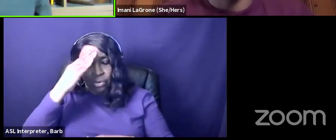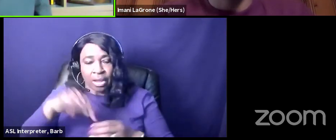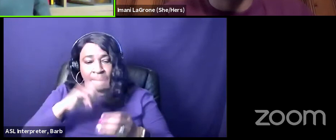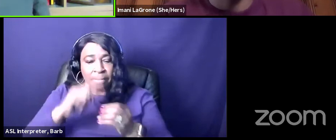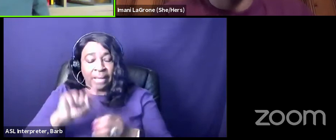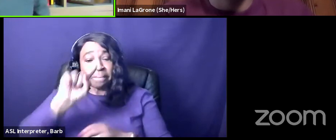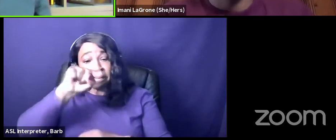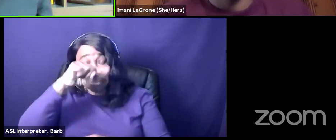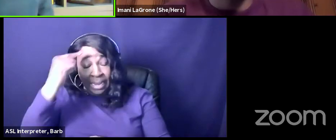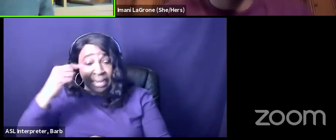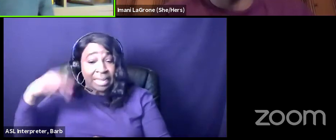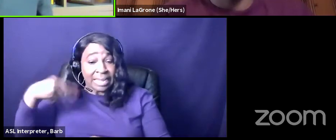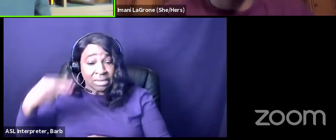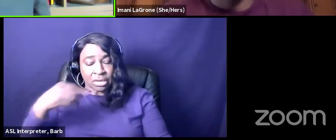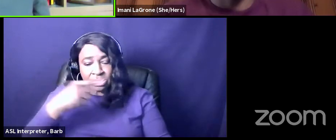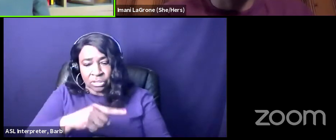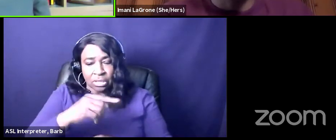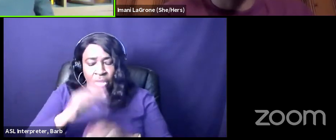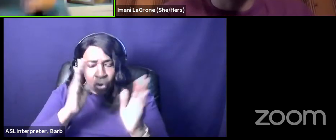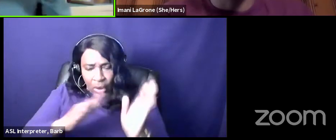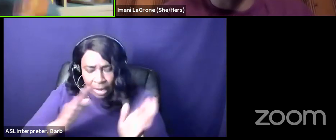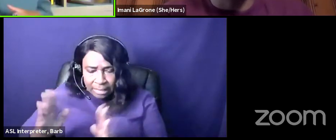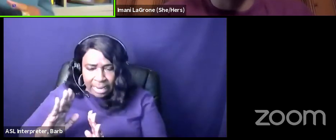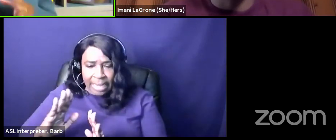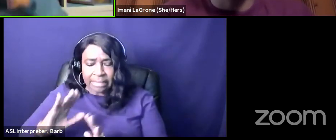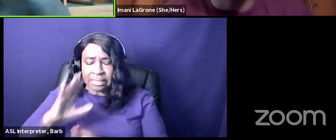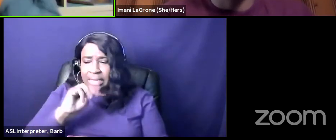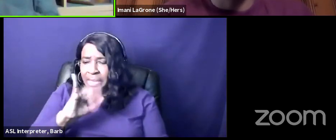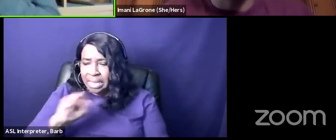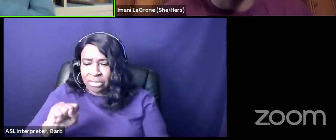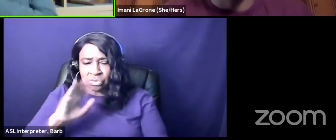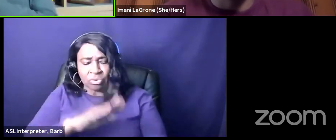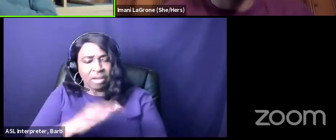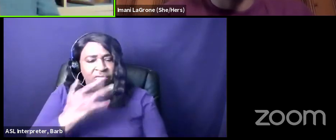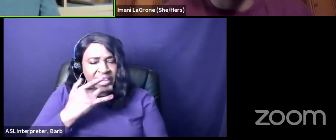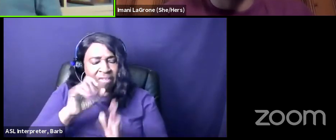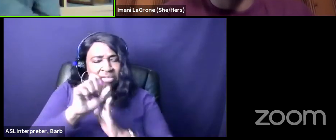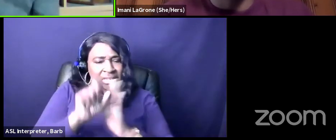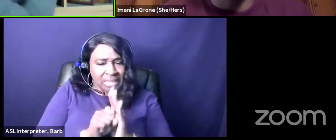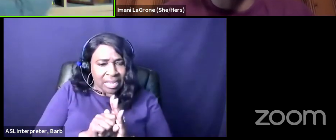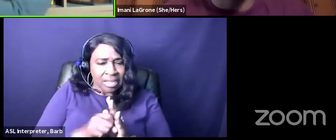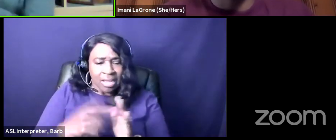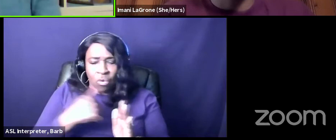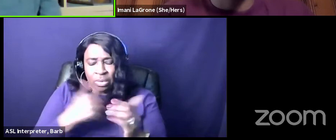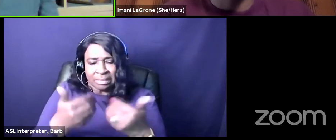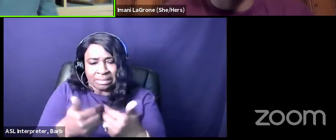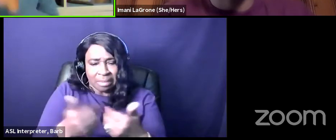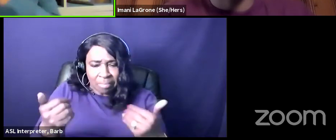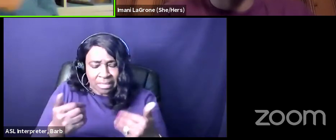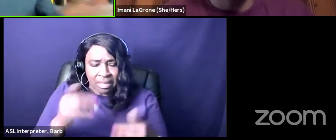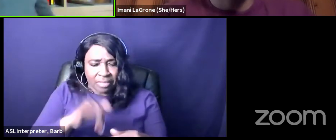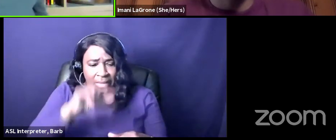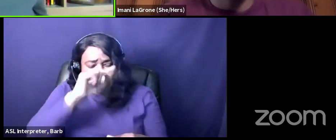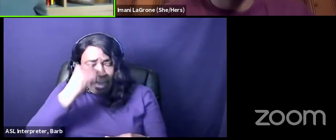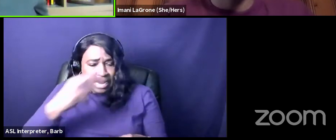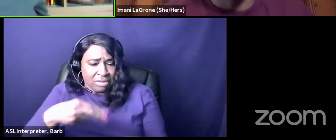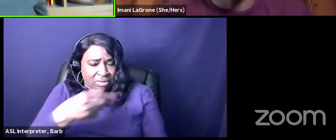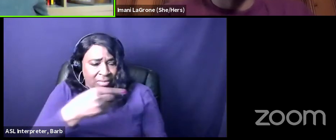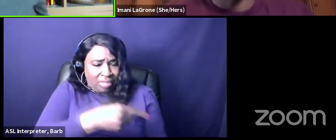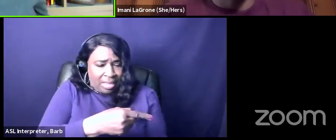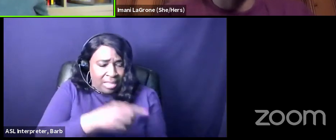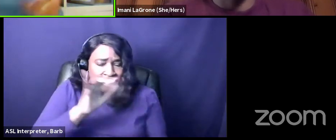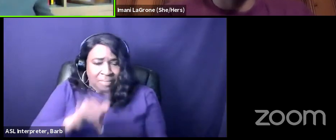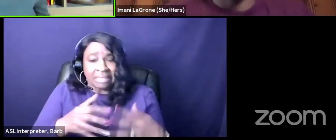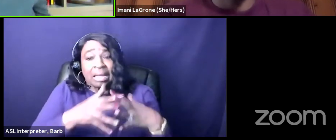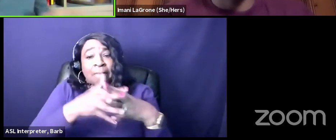organized mississippi which is one of your 50 states so this idea that we're sort of segmented in like well that's black history over there black history is american